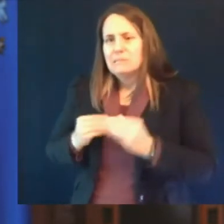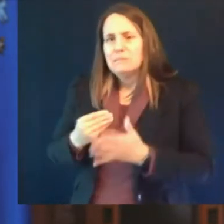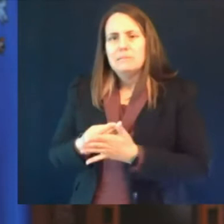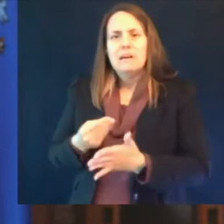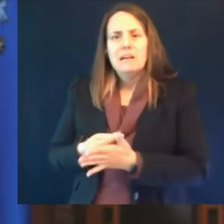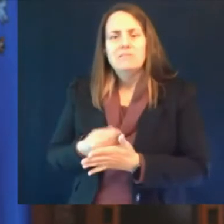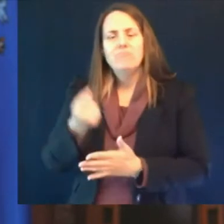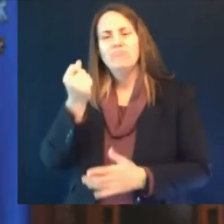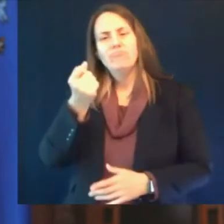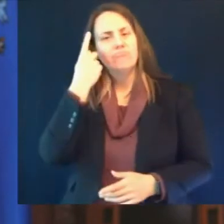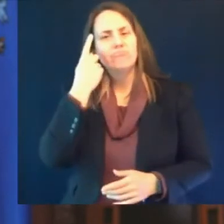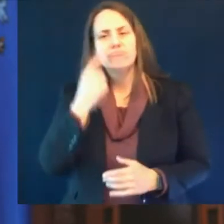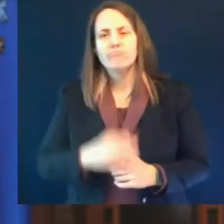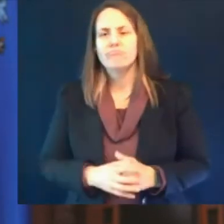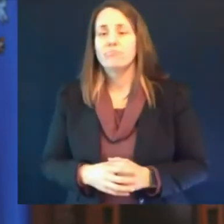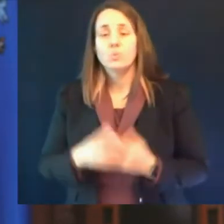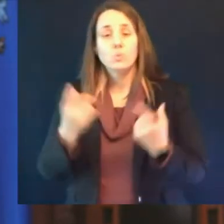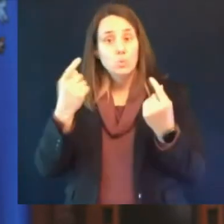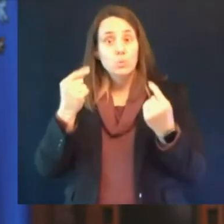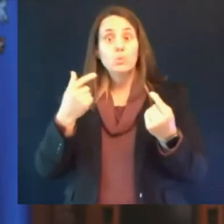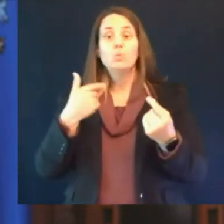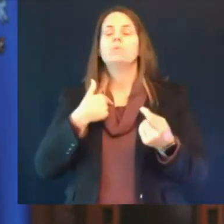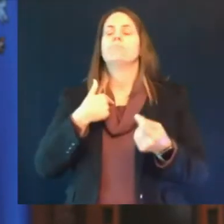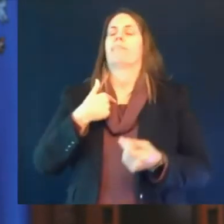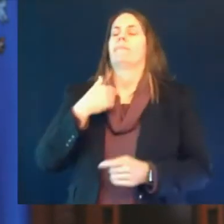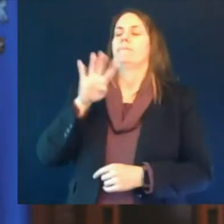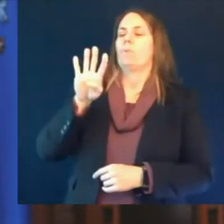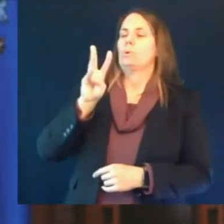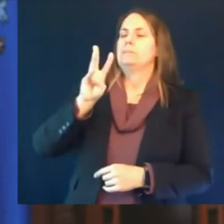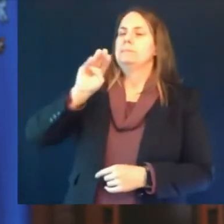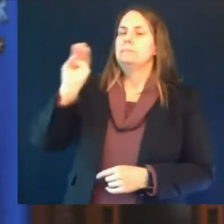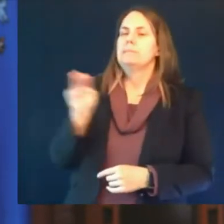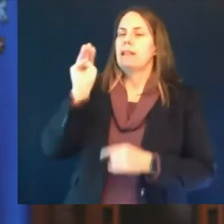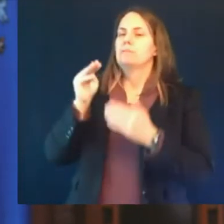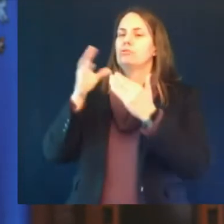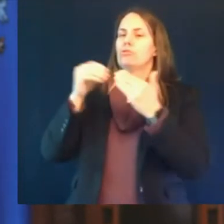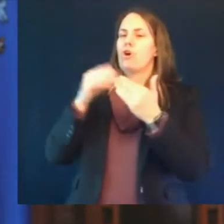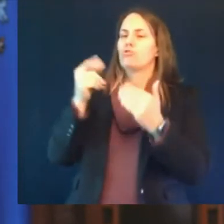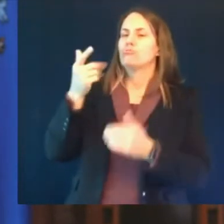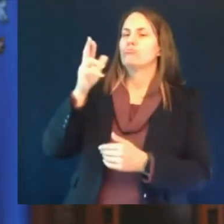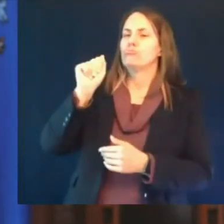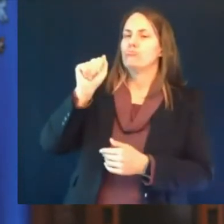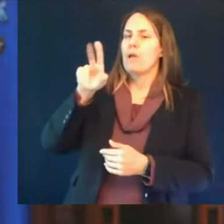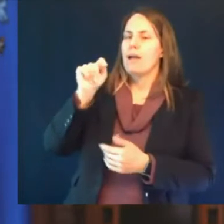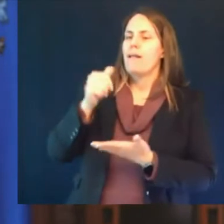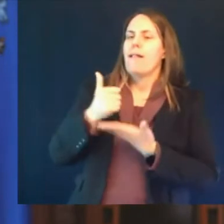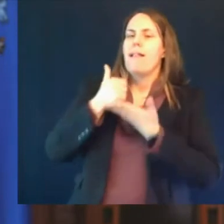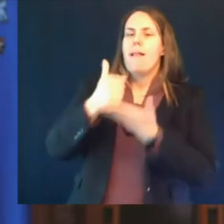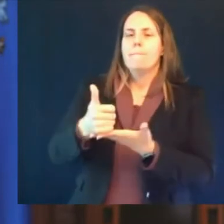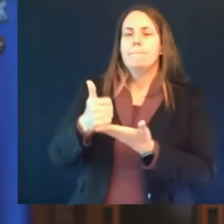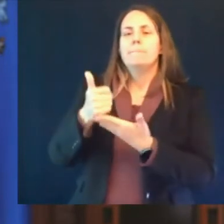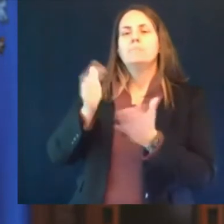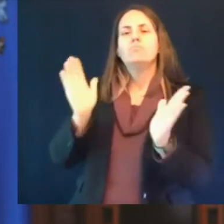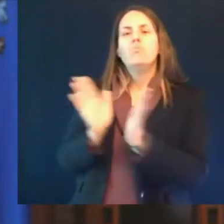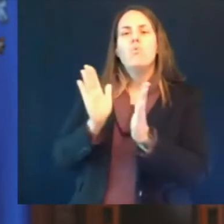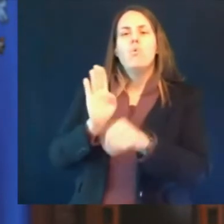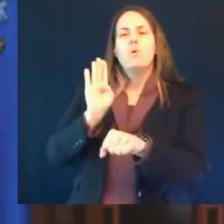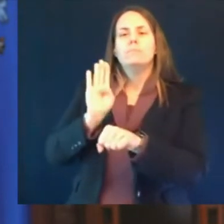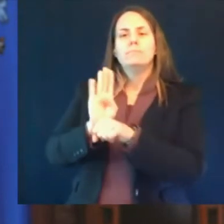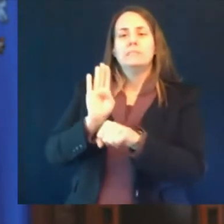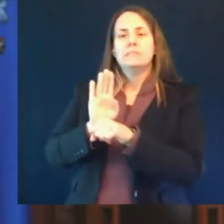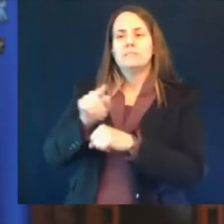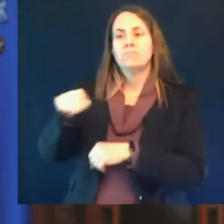funding that will go to help and support more than 9 000 small businesses across our state and today